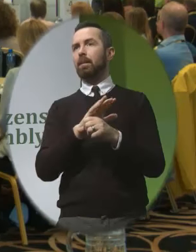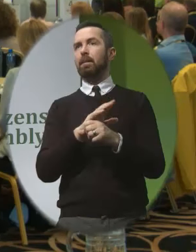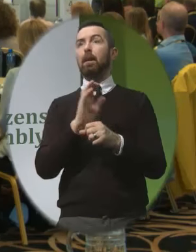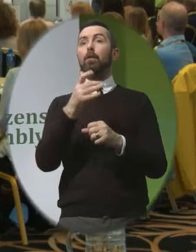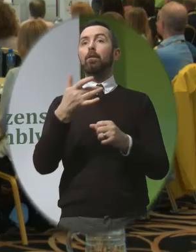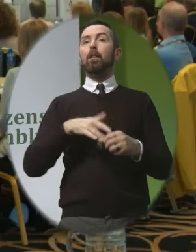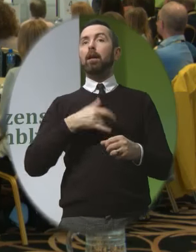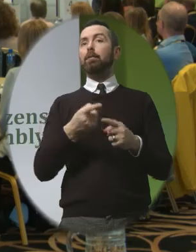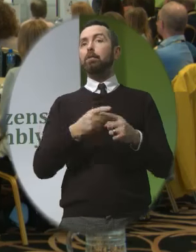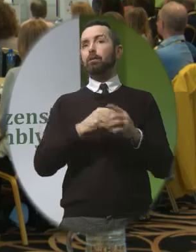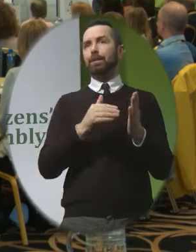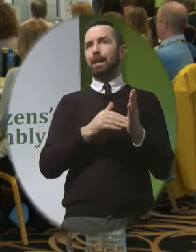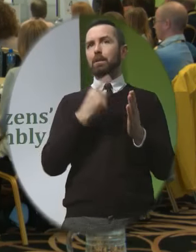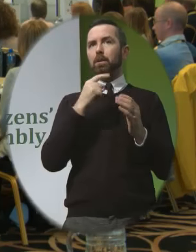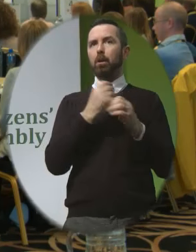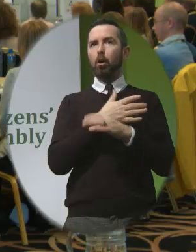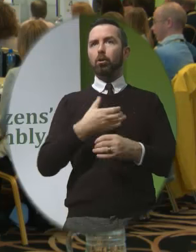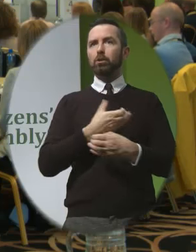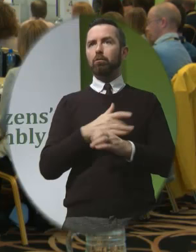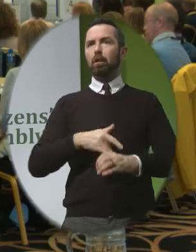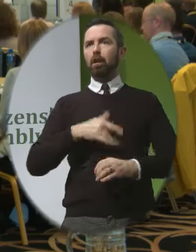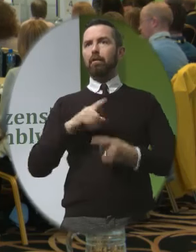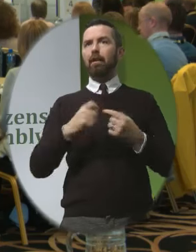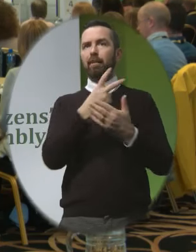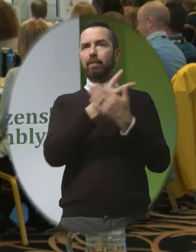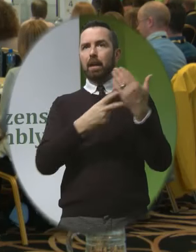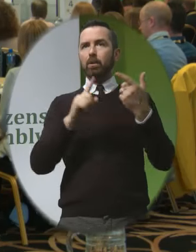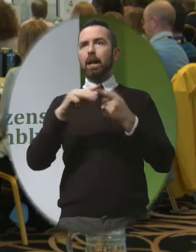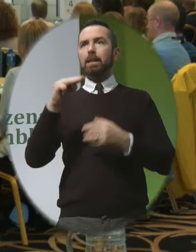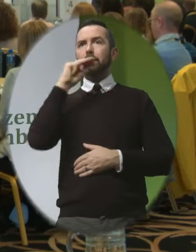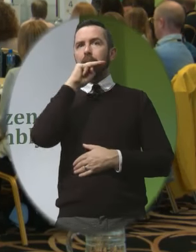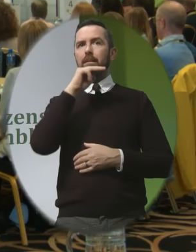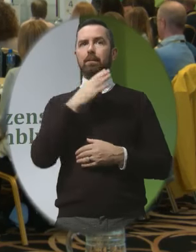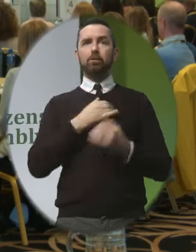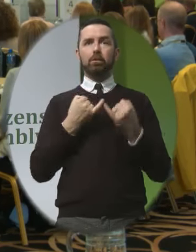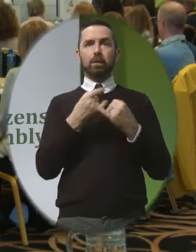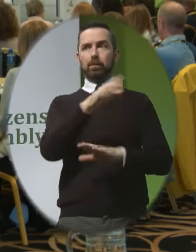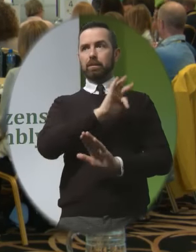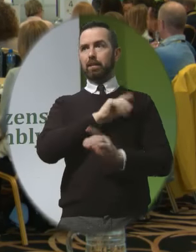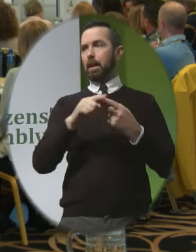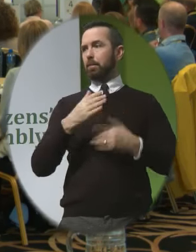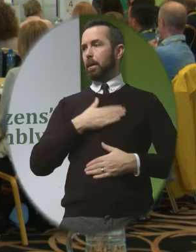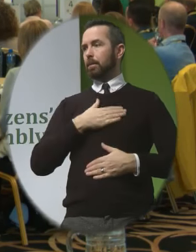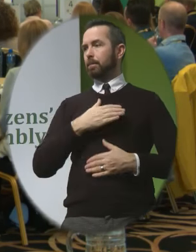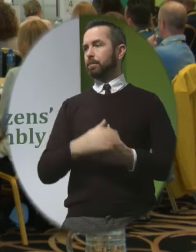our children's lives and all children's lives have value and meaning just as much as yours or mine